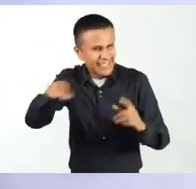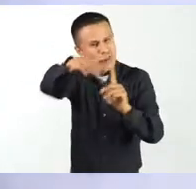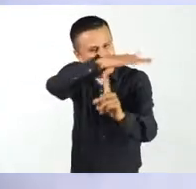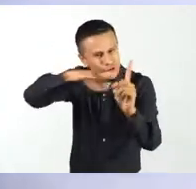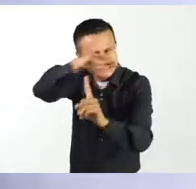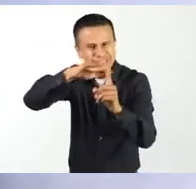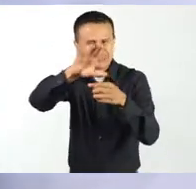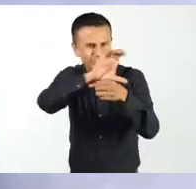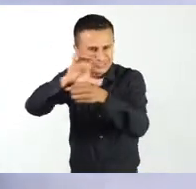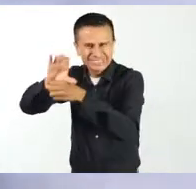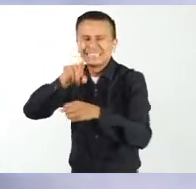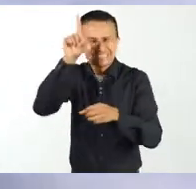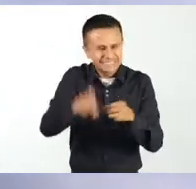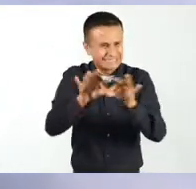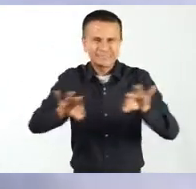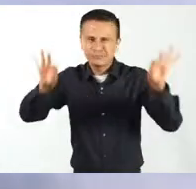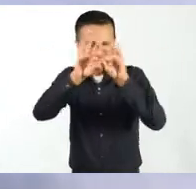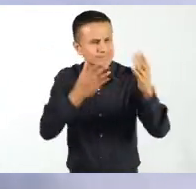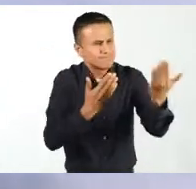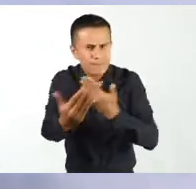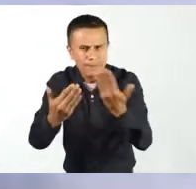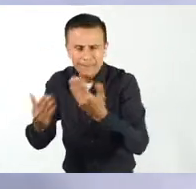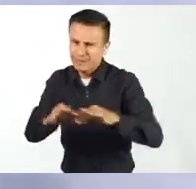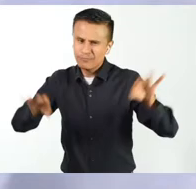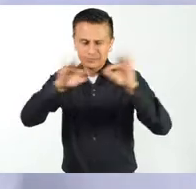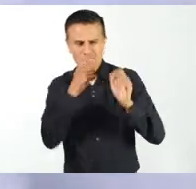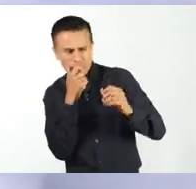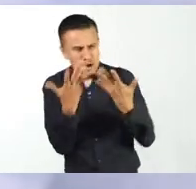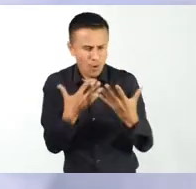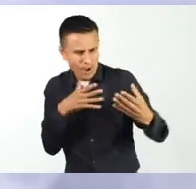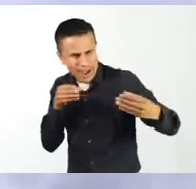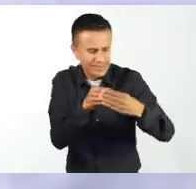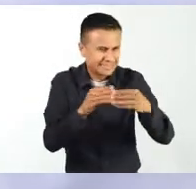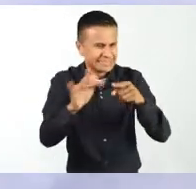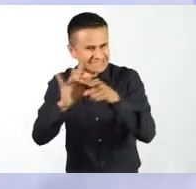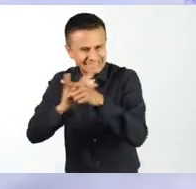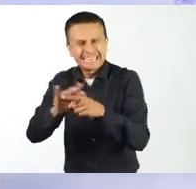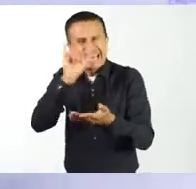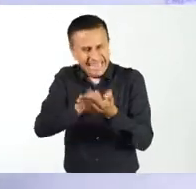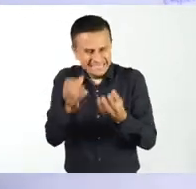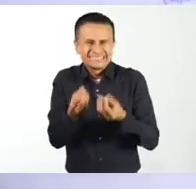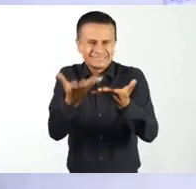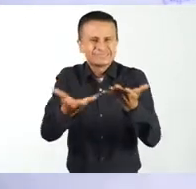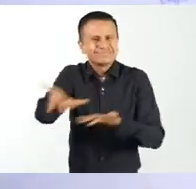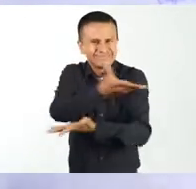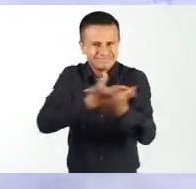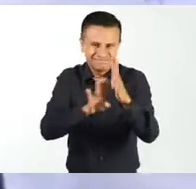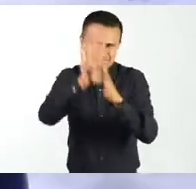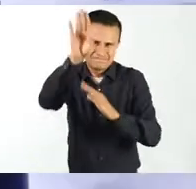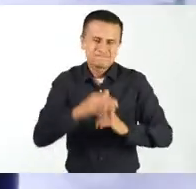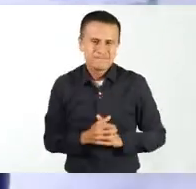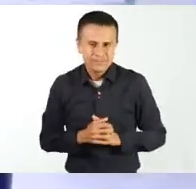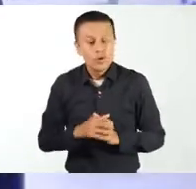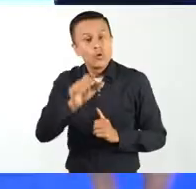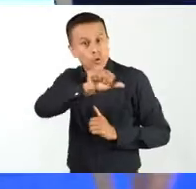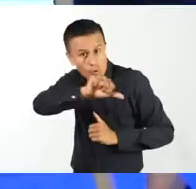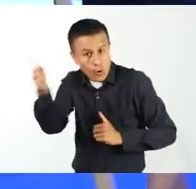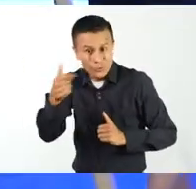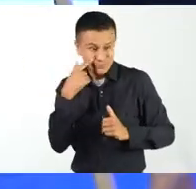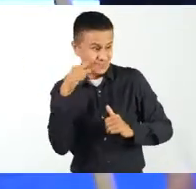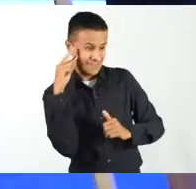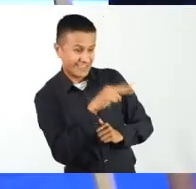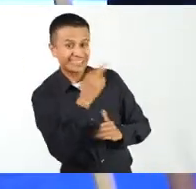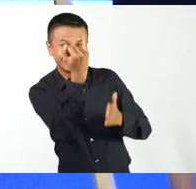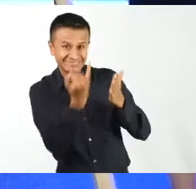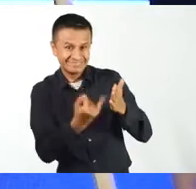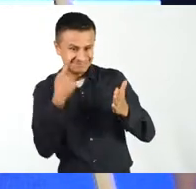in local context. And so that whatever plans we have need to be adaptable to that local context and draw on local knowledge. And I think what you